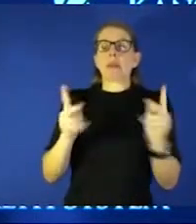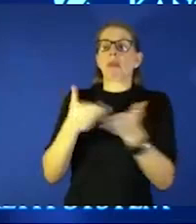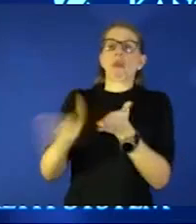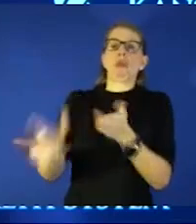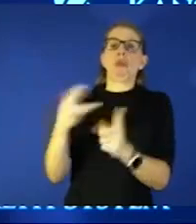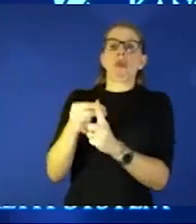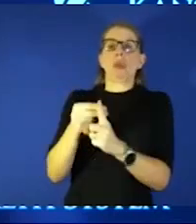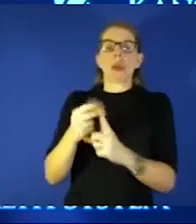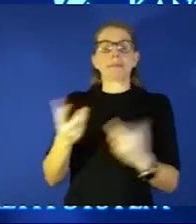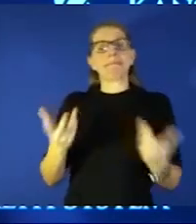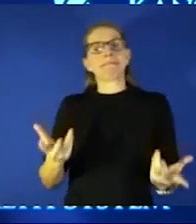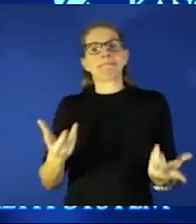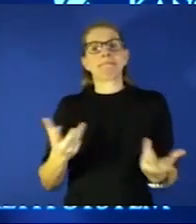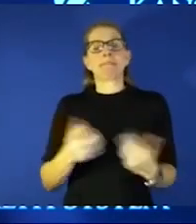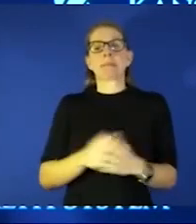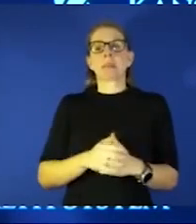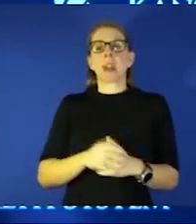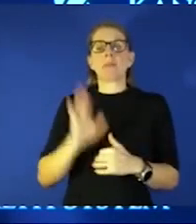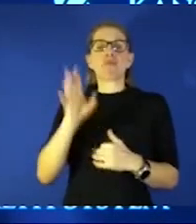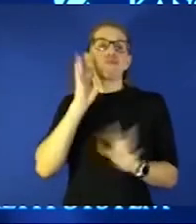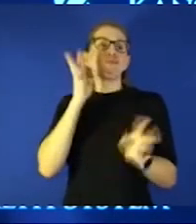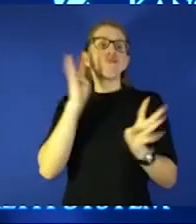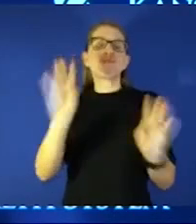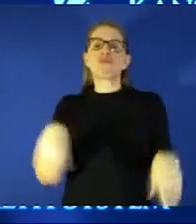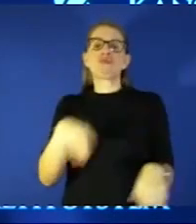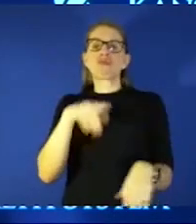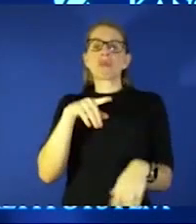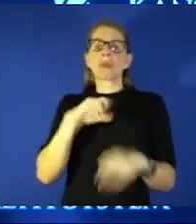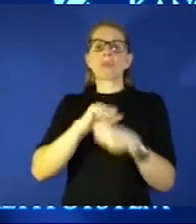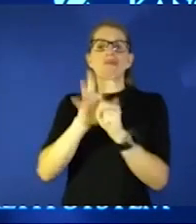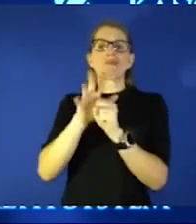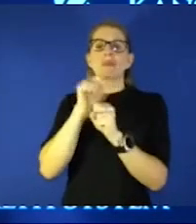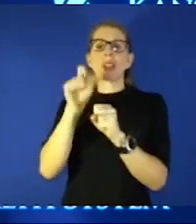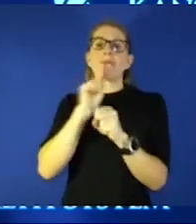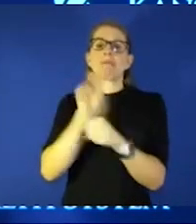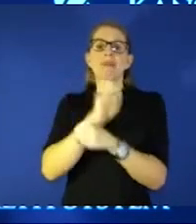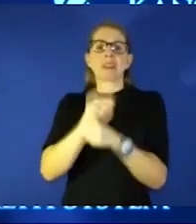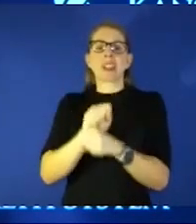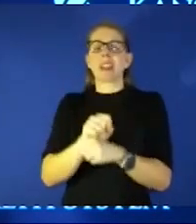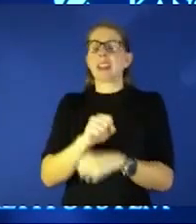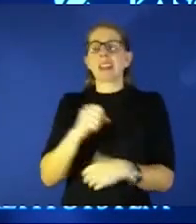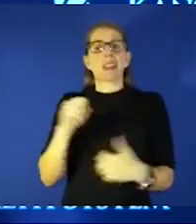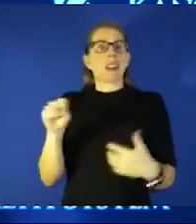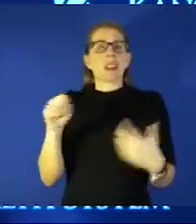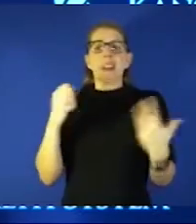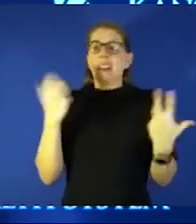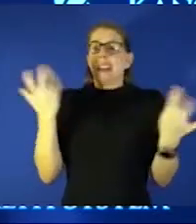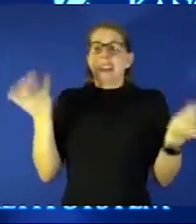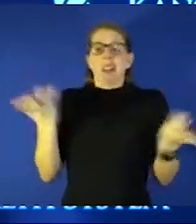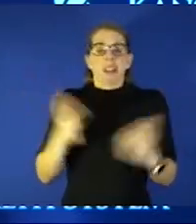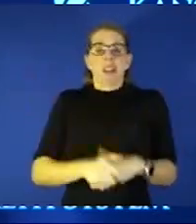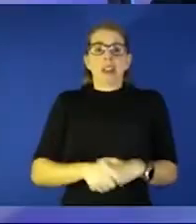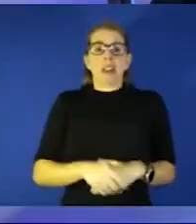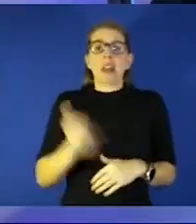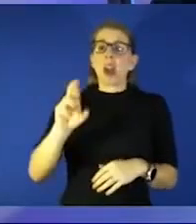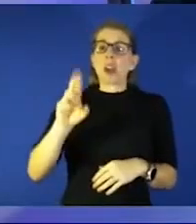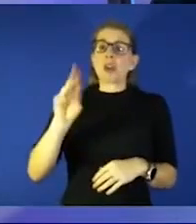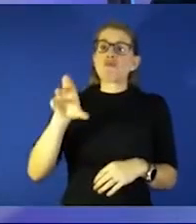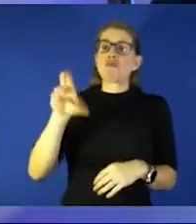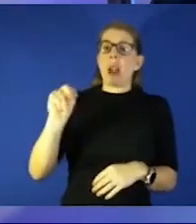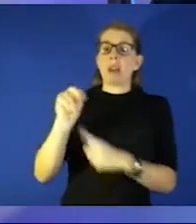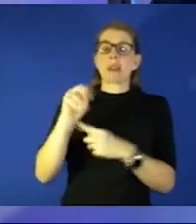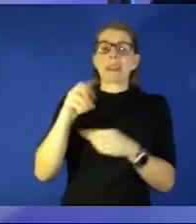and pretending like it doesn't exist and it just it just you're just like shaking your head and Dr. Brown on the inpatient side